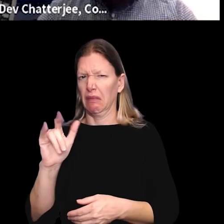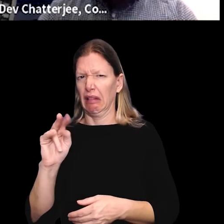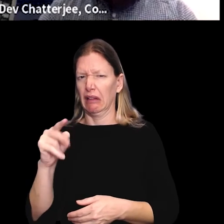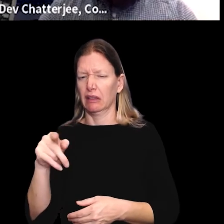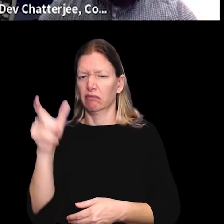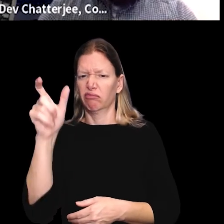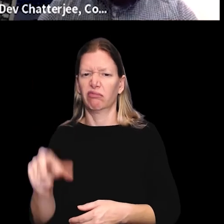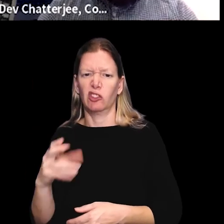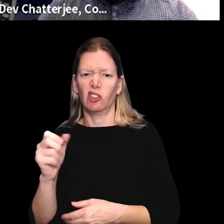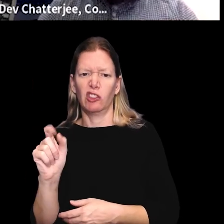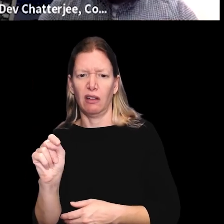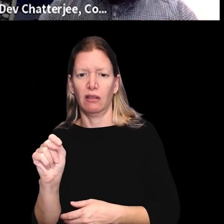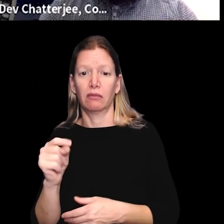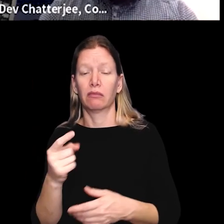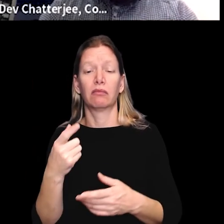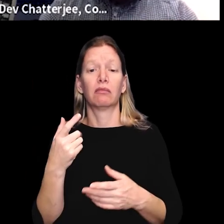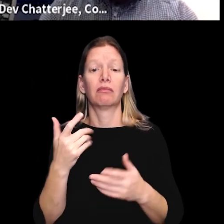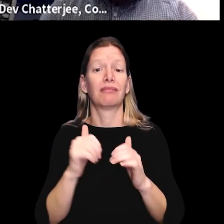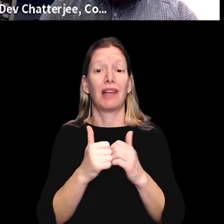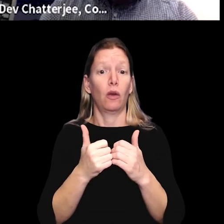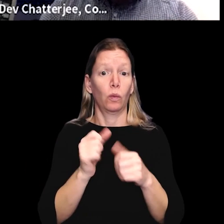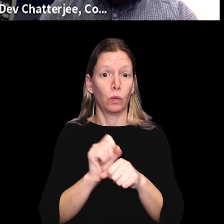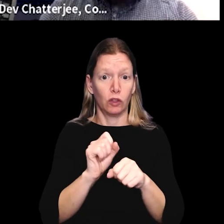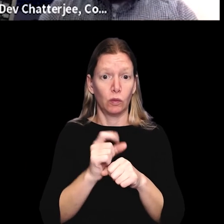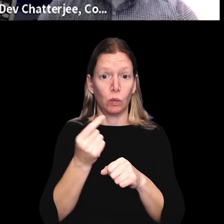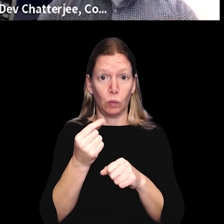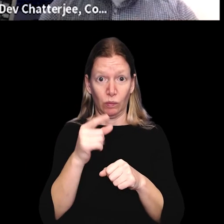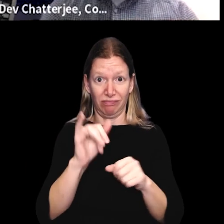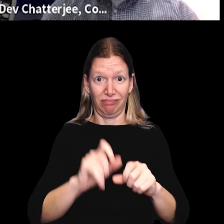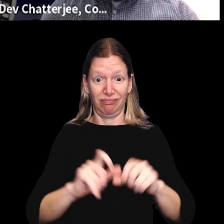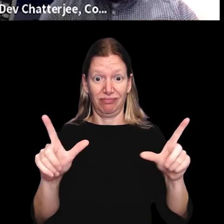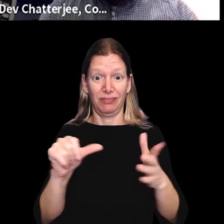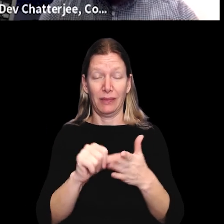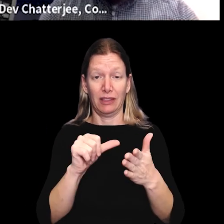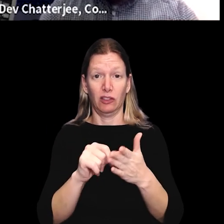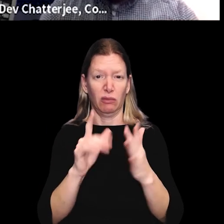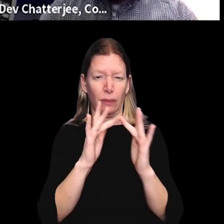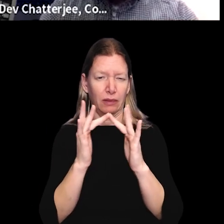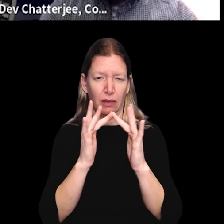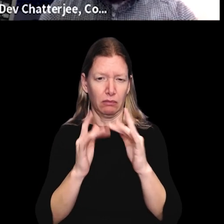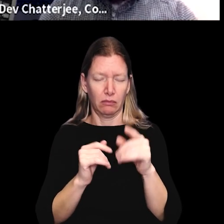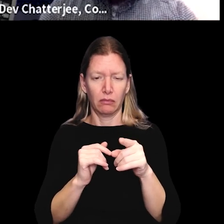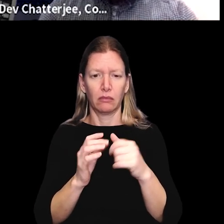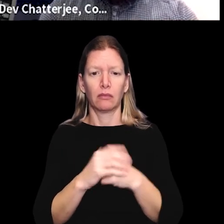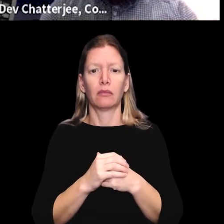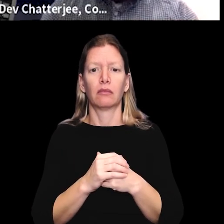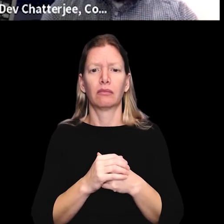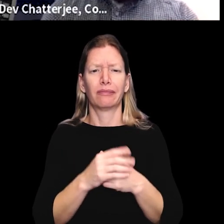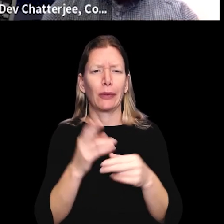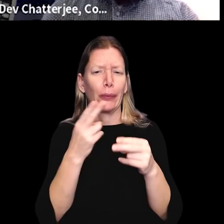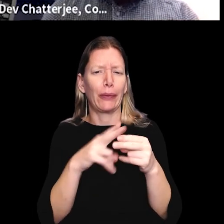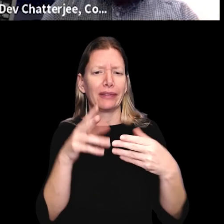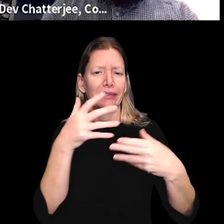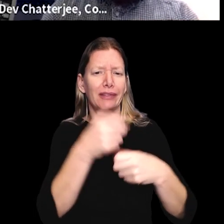this link in the chat. Um, but basically the way it works is once you are at this page on our website. Um,